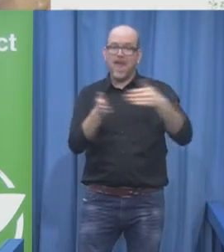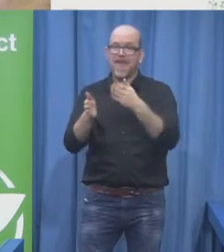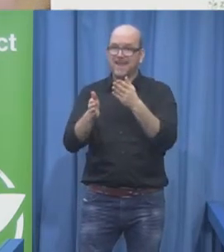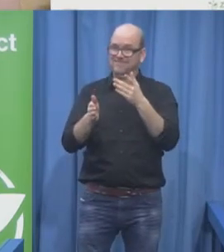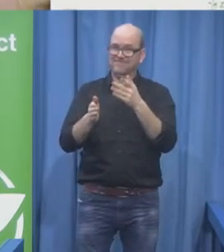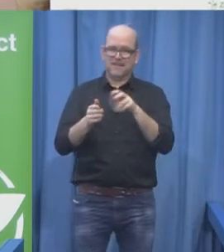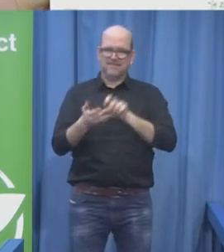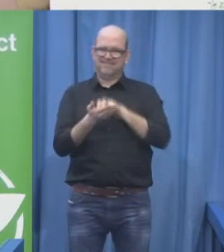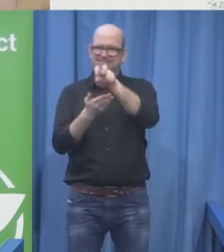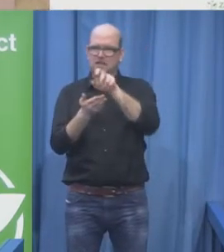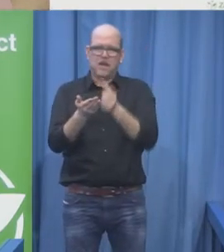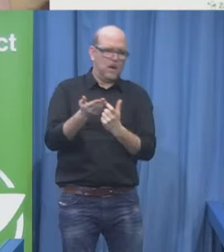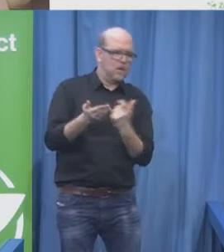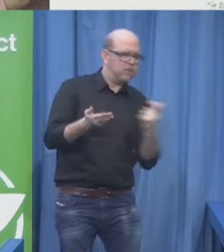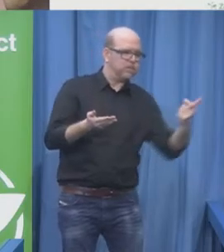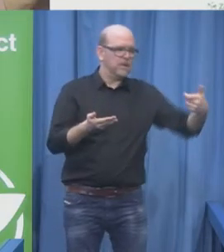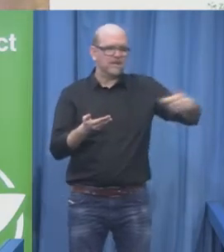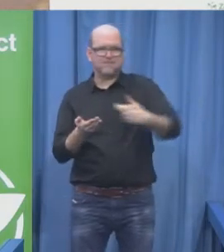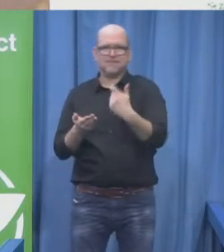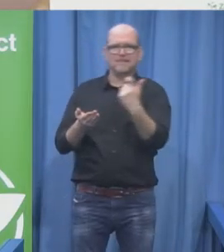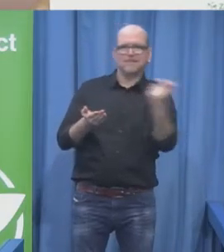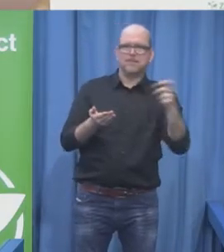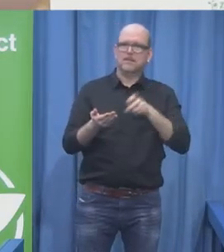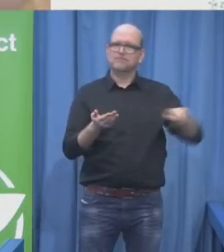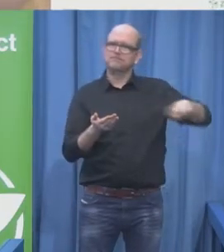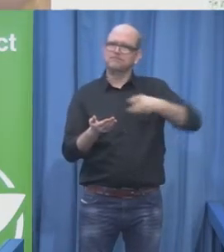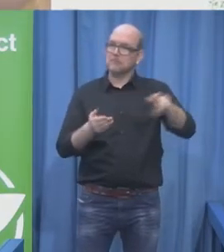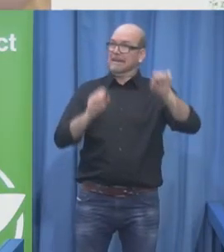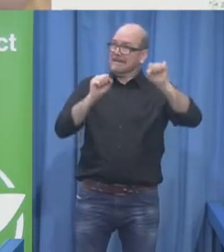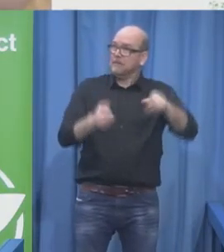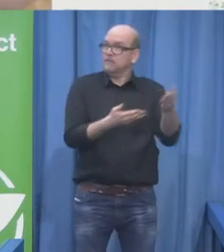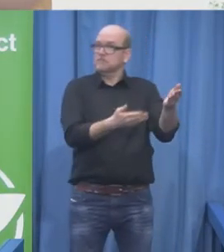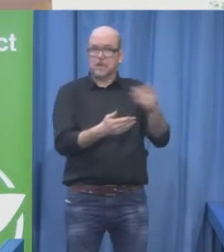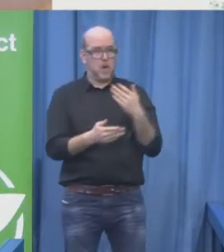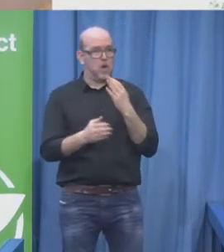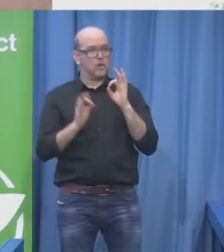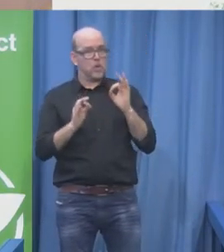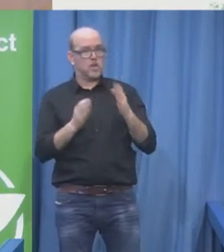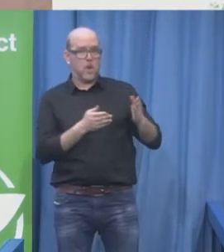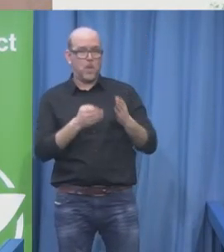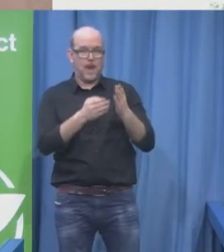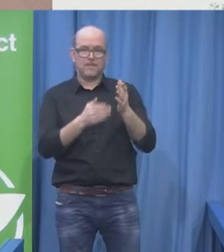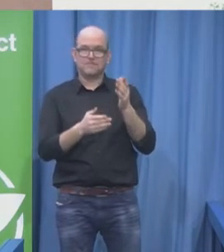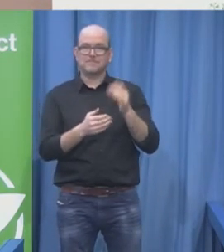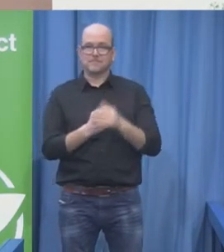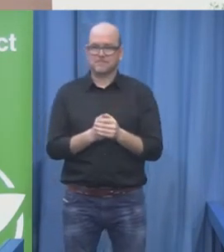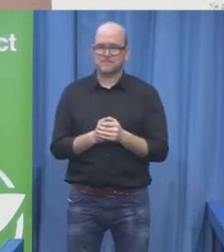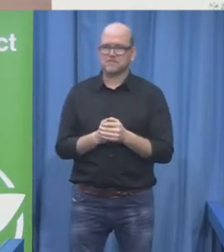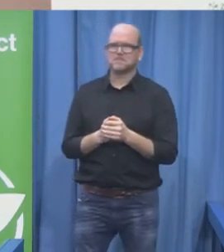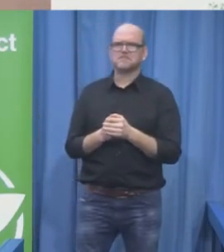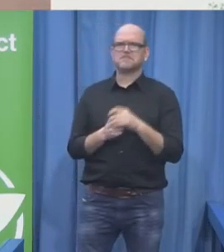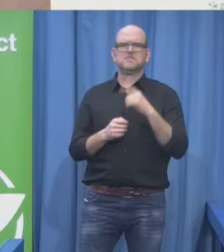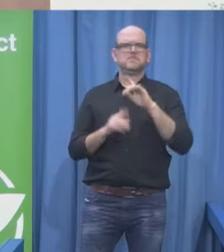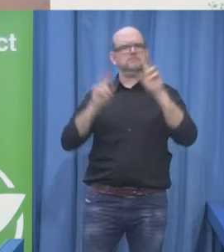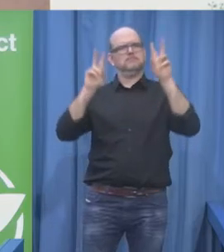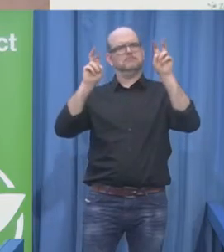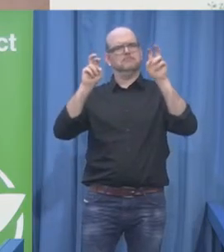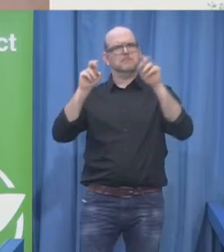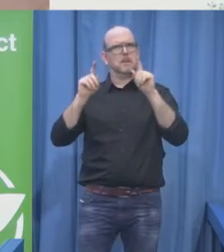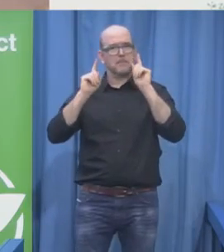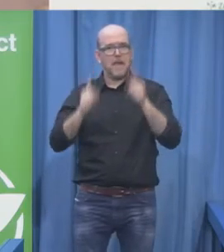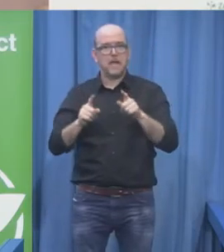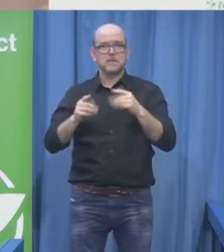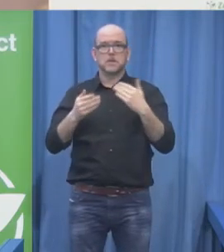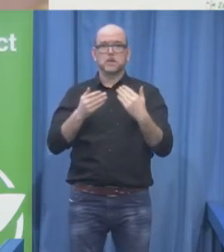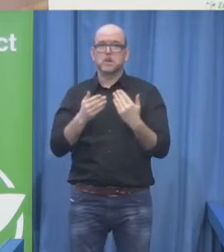So, it's not just a matter of eliminating architectural barriers. Allowing access in. Once you